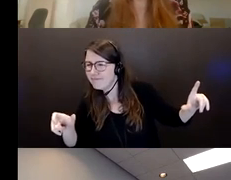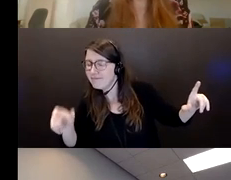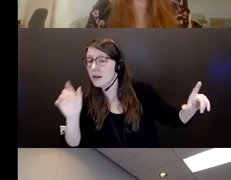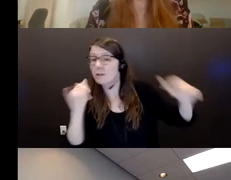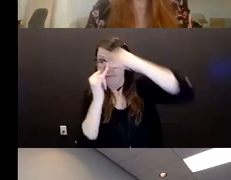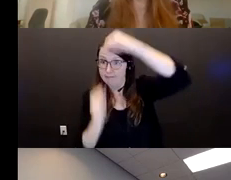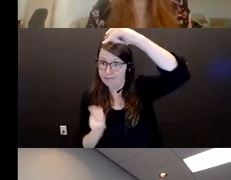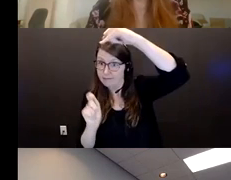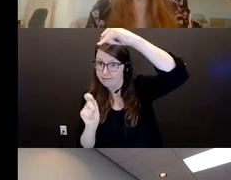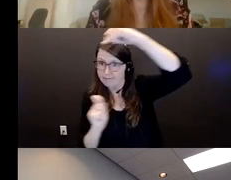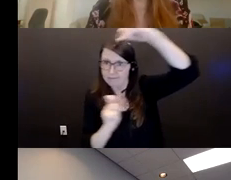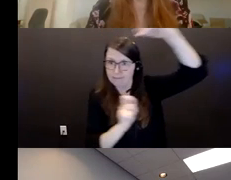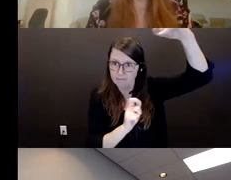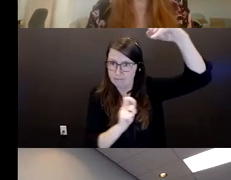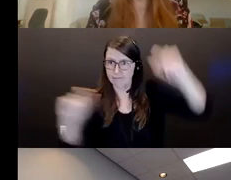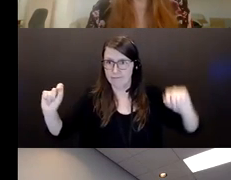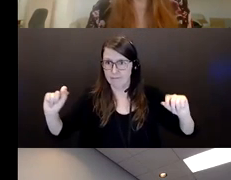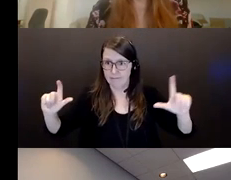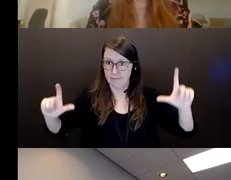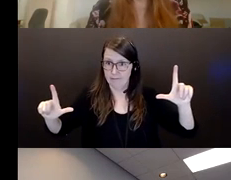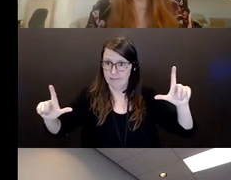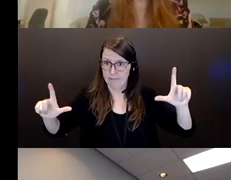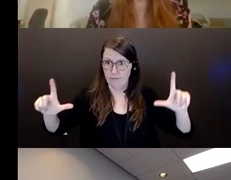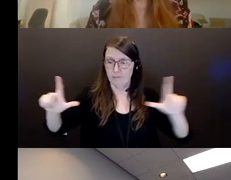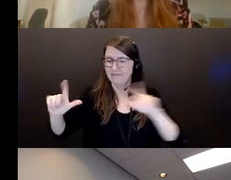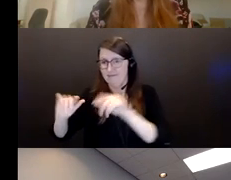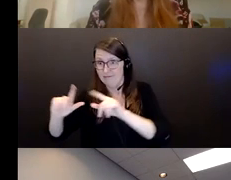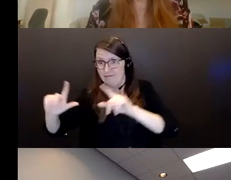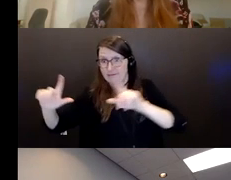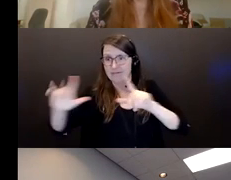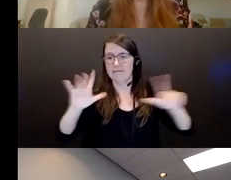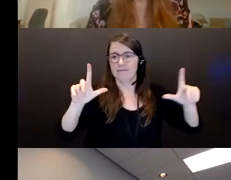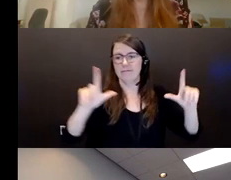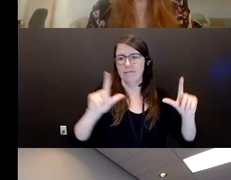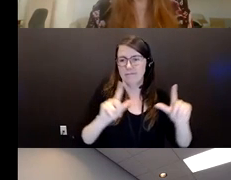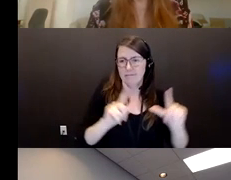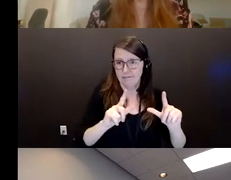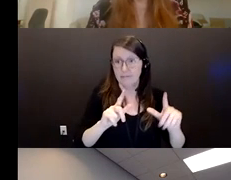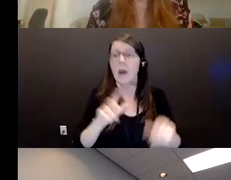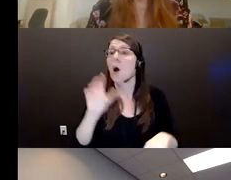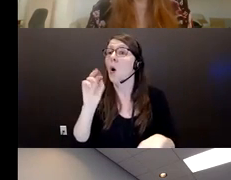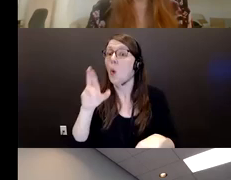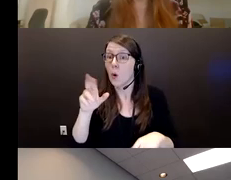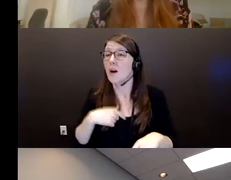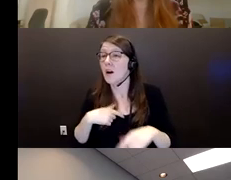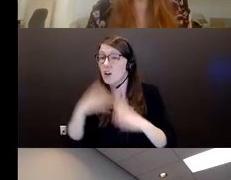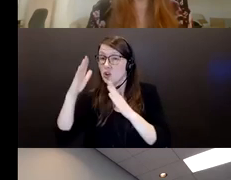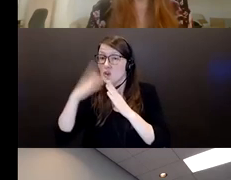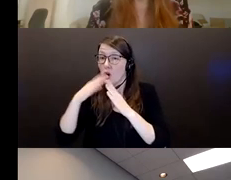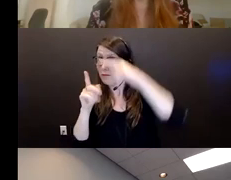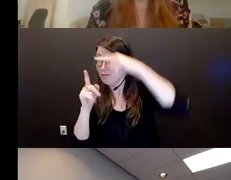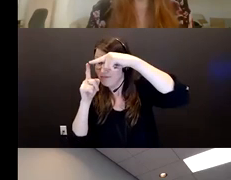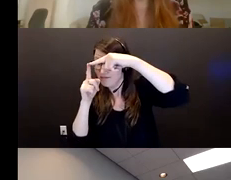you don't see everybody at the top there's a little box that says view. If you put gallery view, you will be able to see all the presenters in the session.